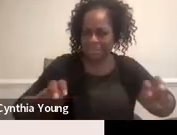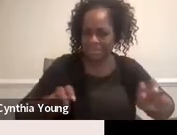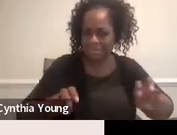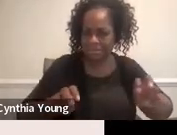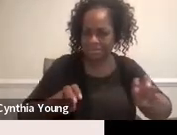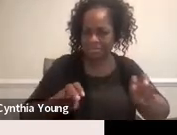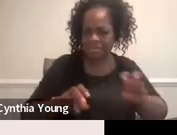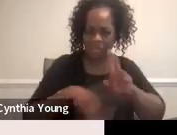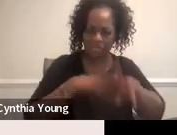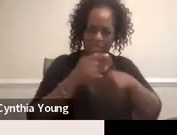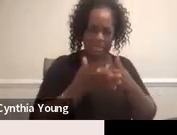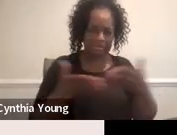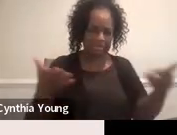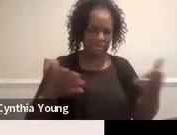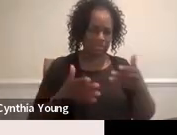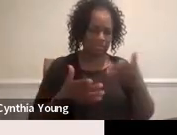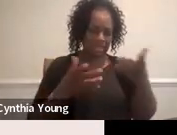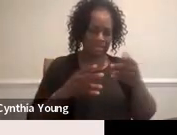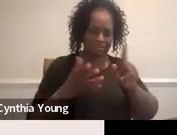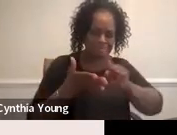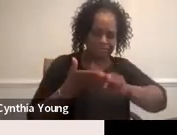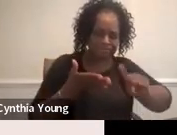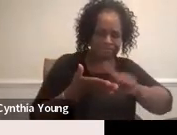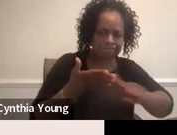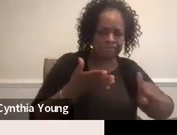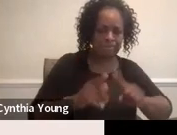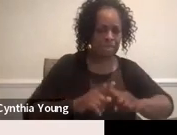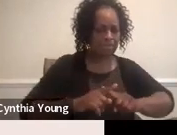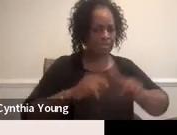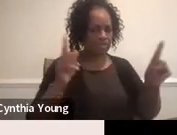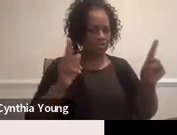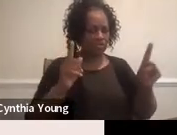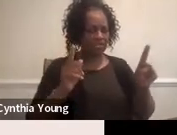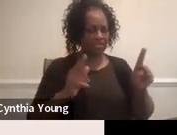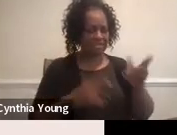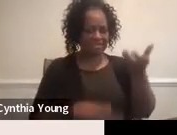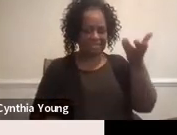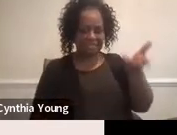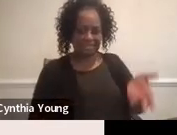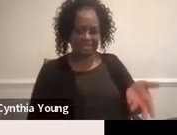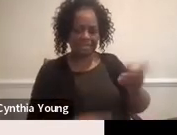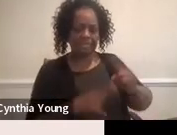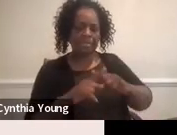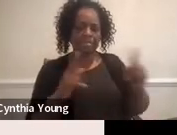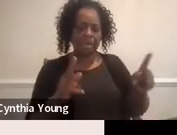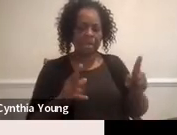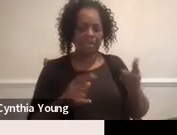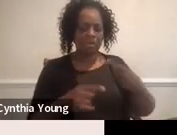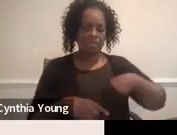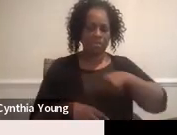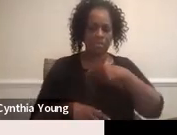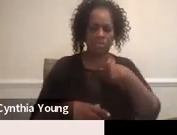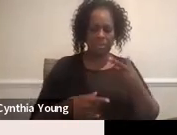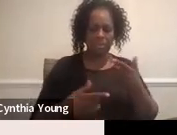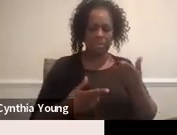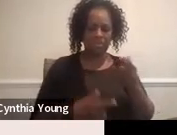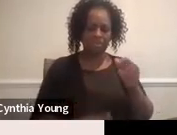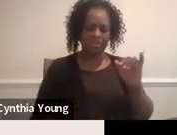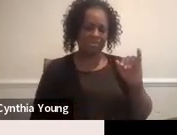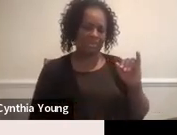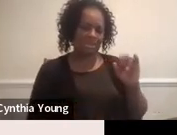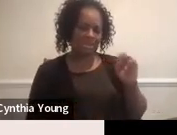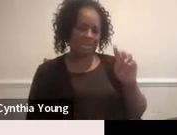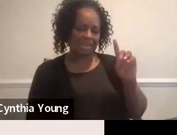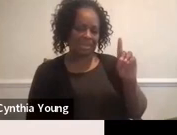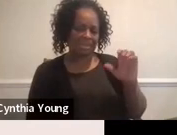know, that kind of a thing. It might be a little different than this because we kind of, with indicator 10,